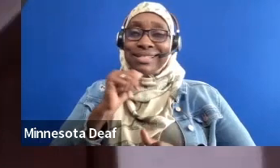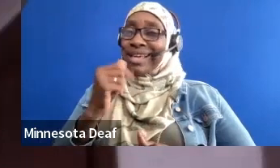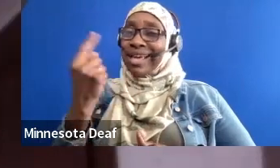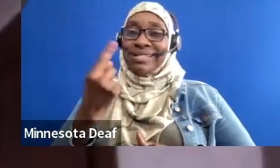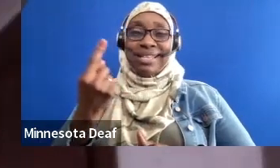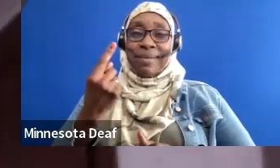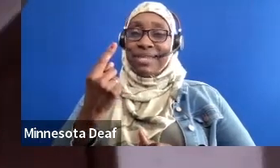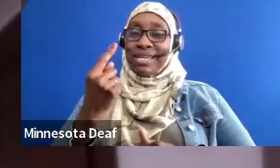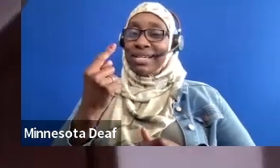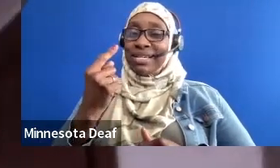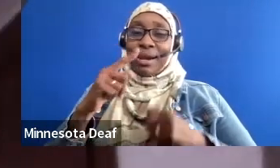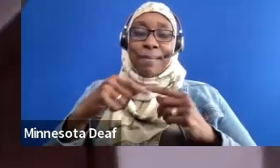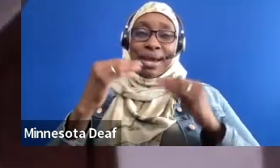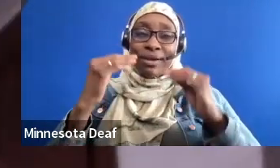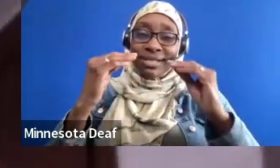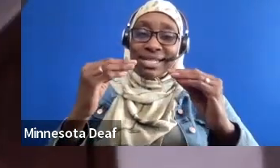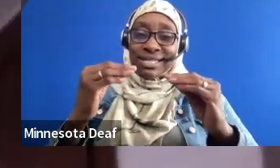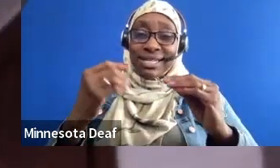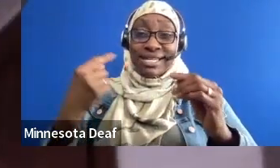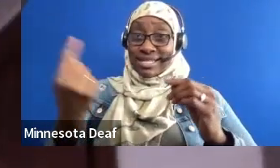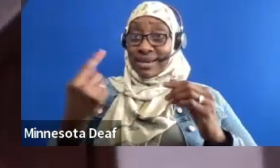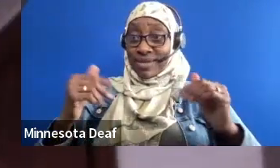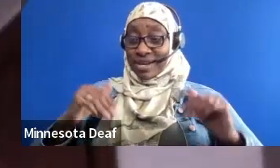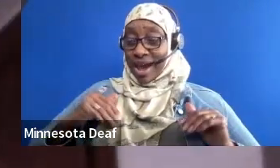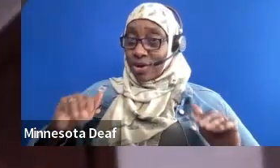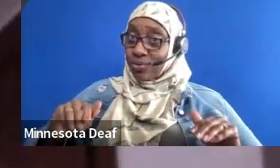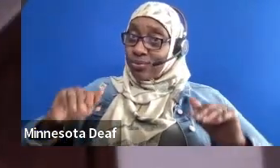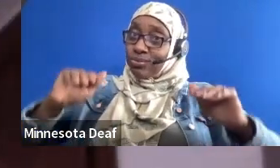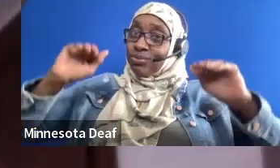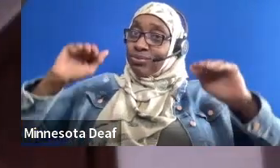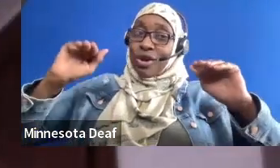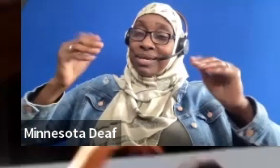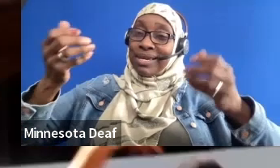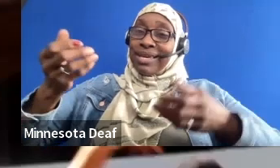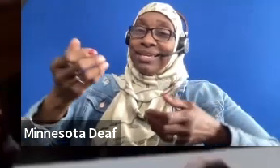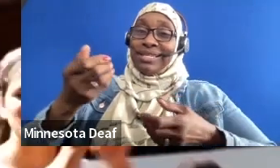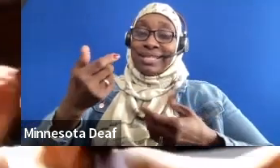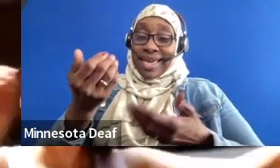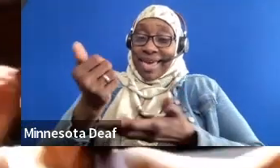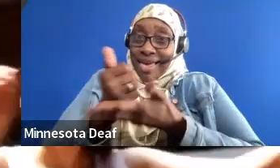ATT gave me a voice that I didn't know I didn't have until I came to ATT.